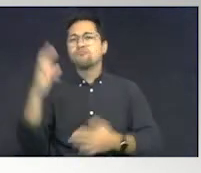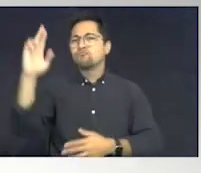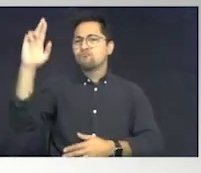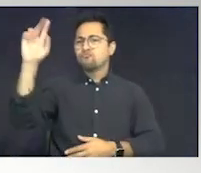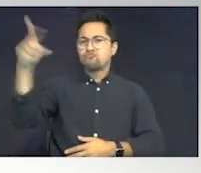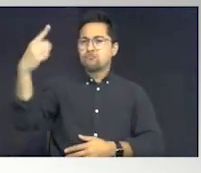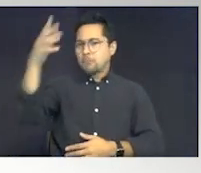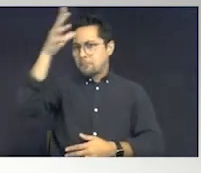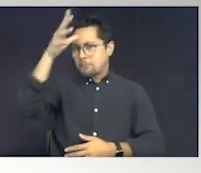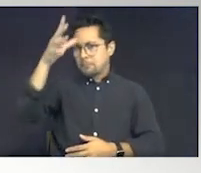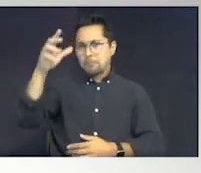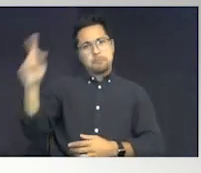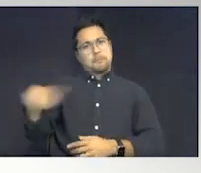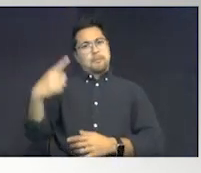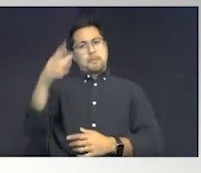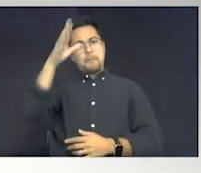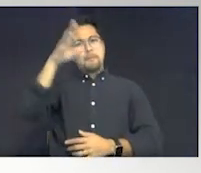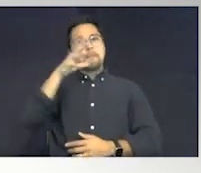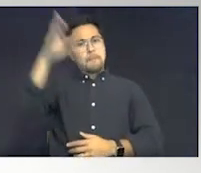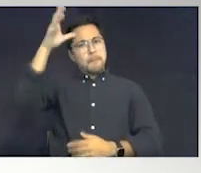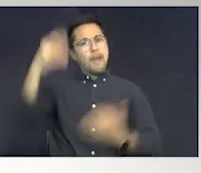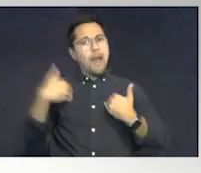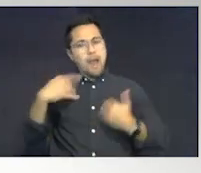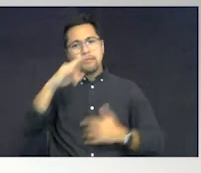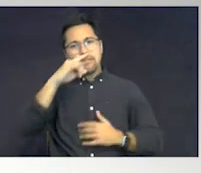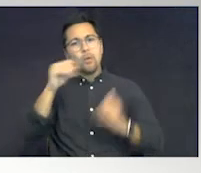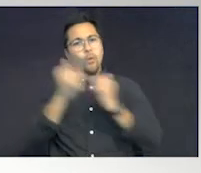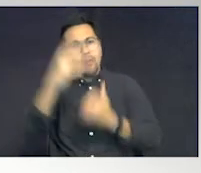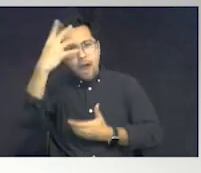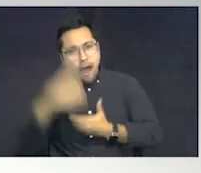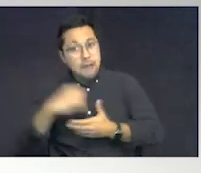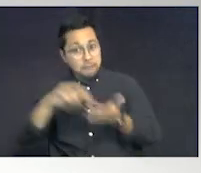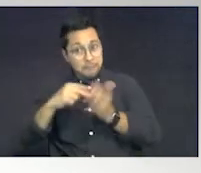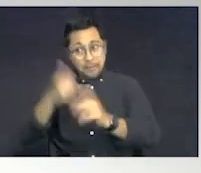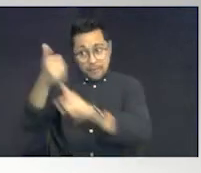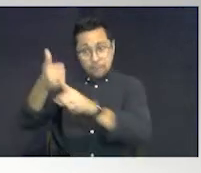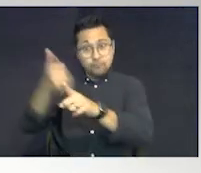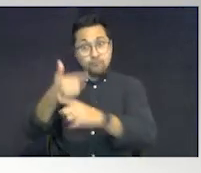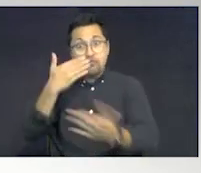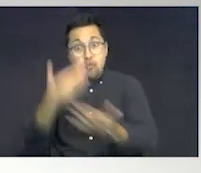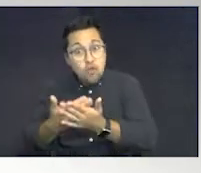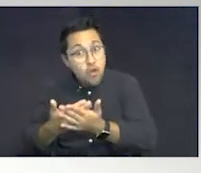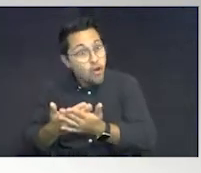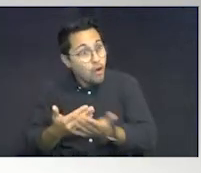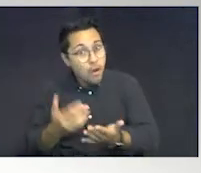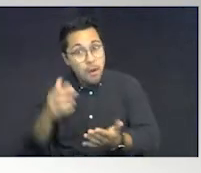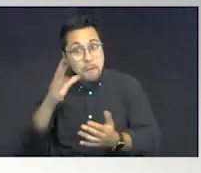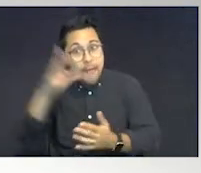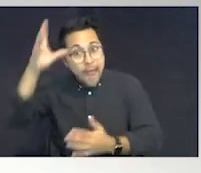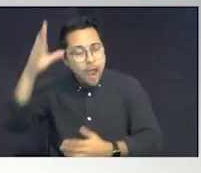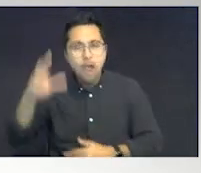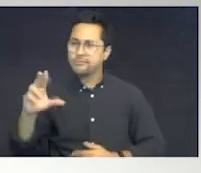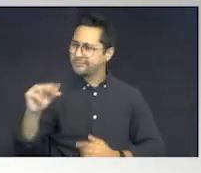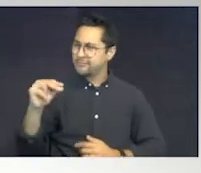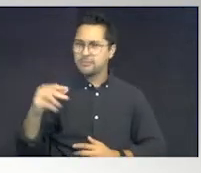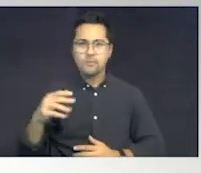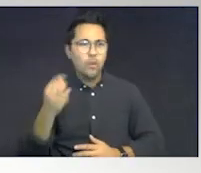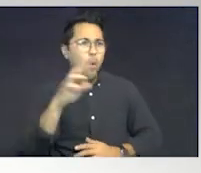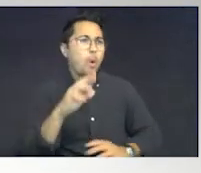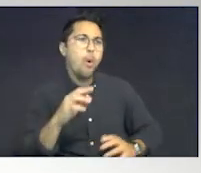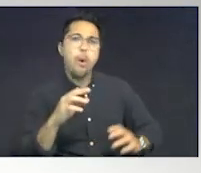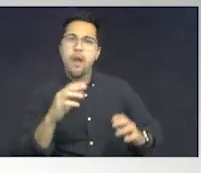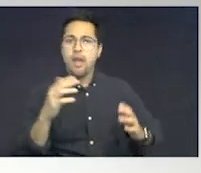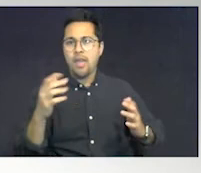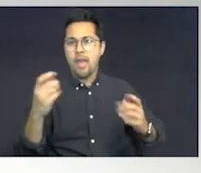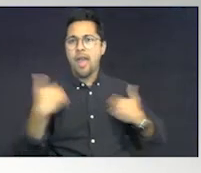has a child with autism doesn't mean that they're a good parent. Right? It doesn't give us the magical card that says, oh, man, I got one with